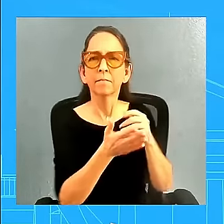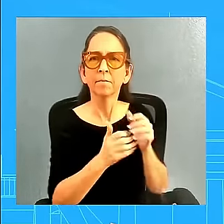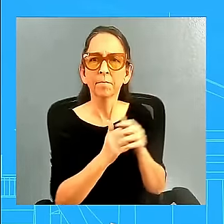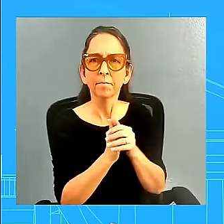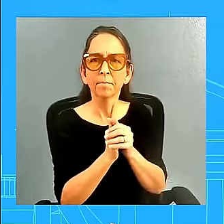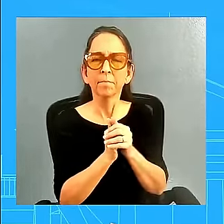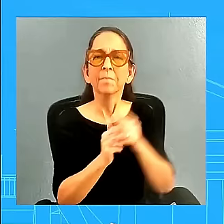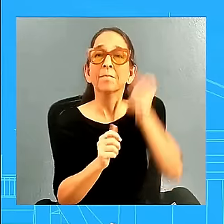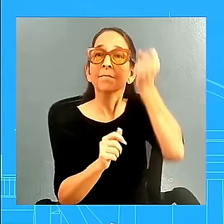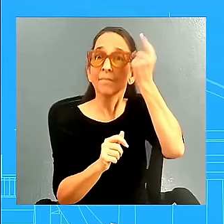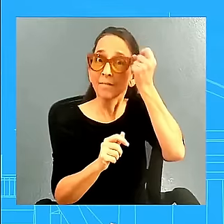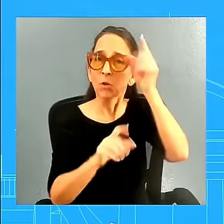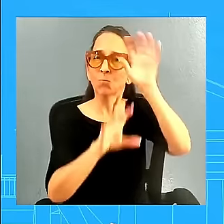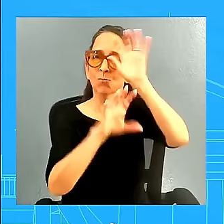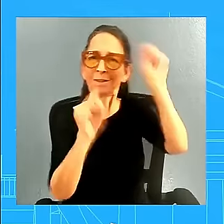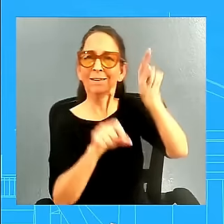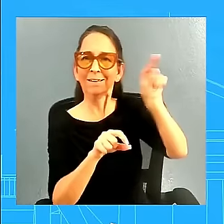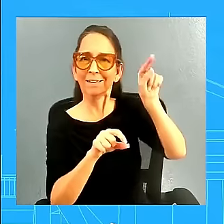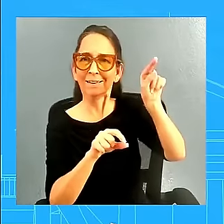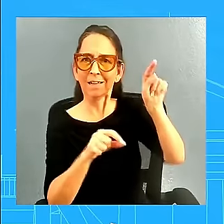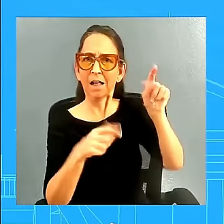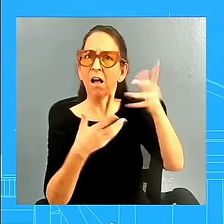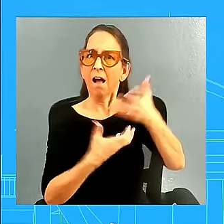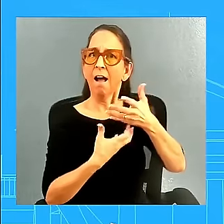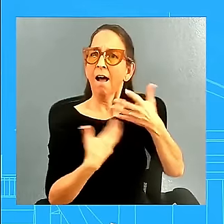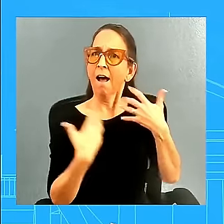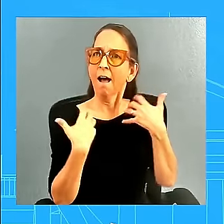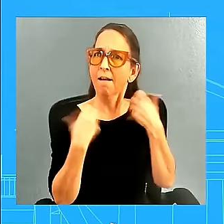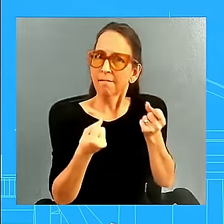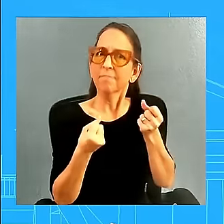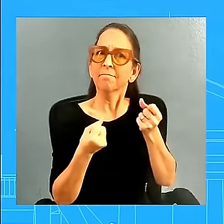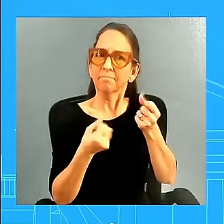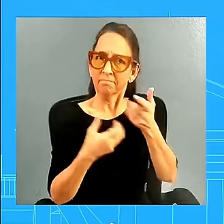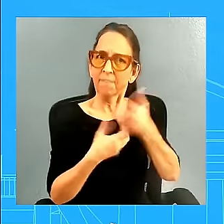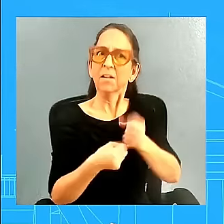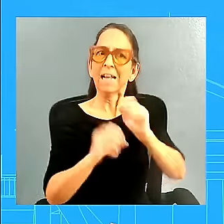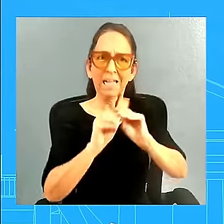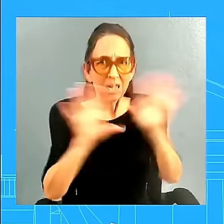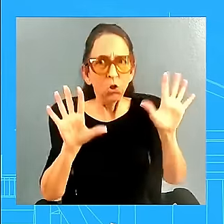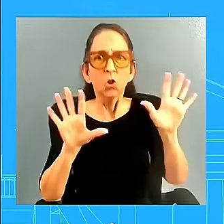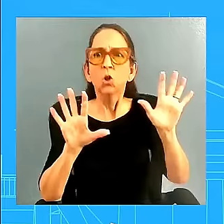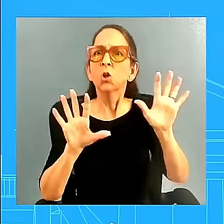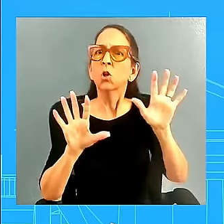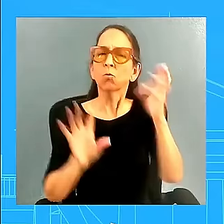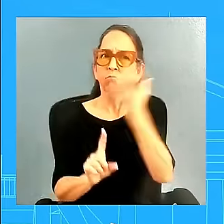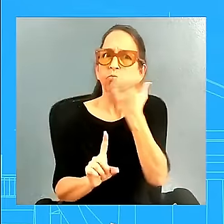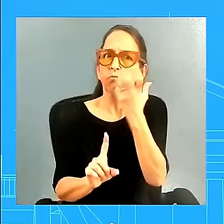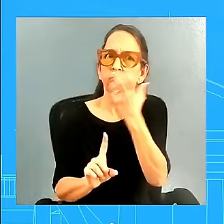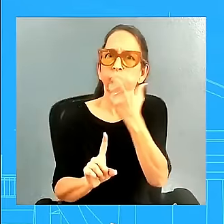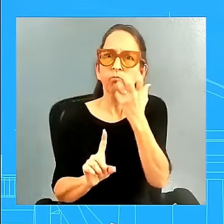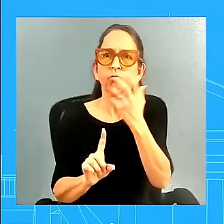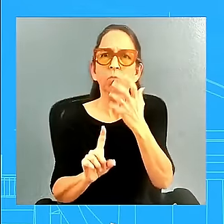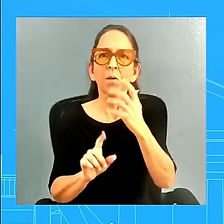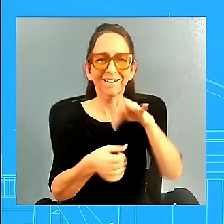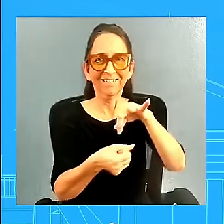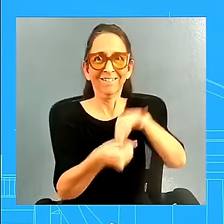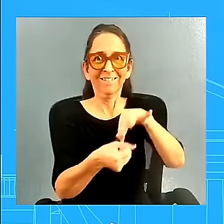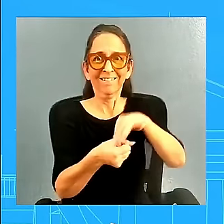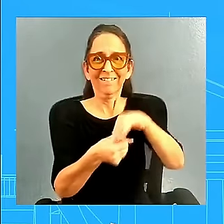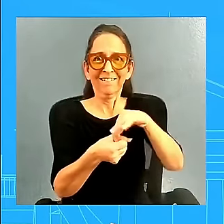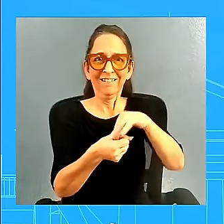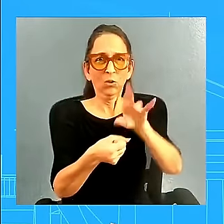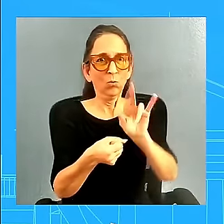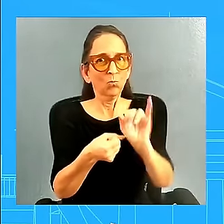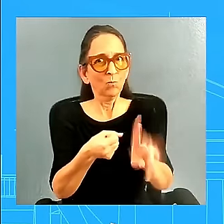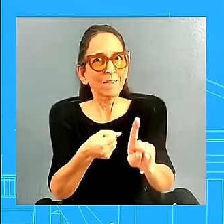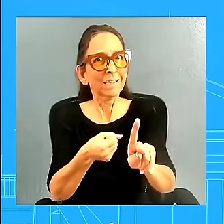from being very clear and laying down what is at stake in this election. I'm going to be really mindful and not speaking about 2024